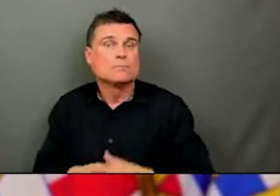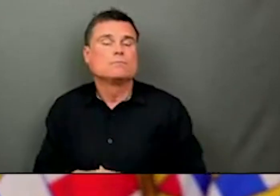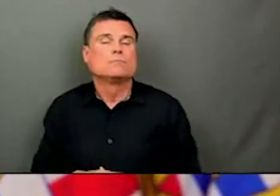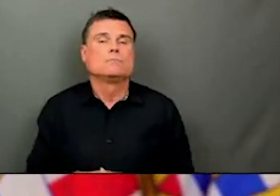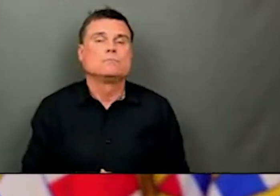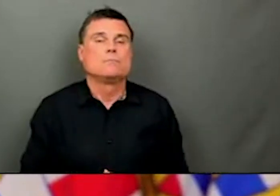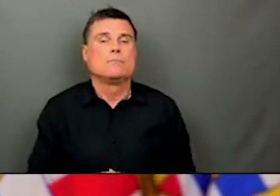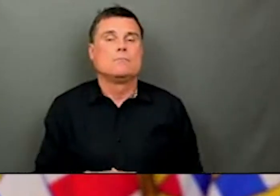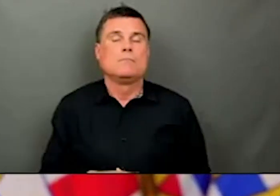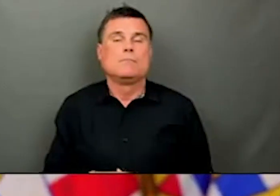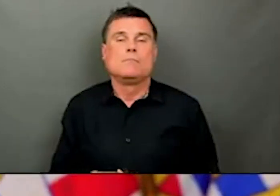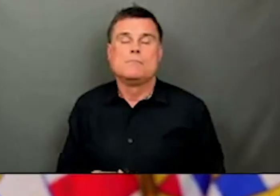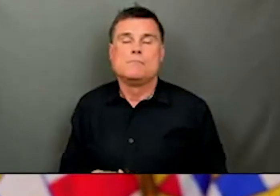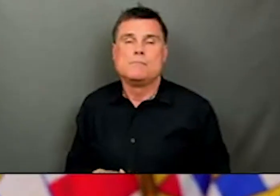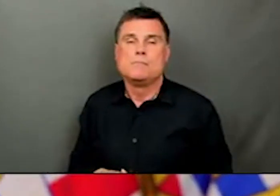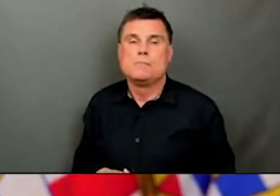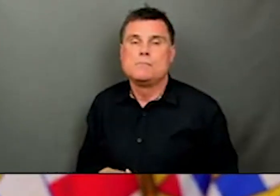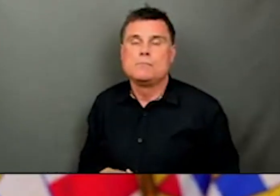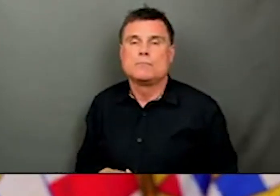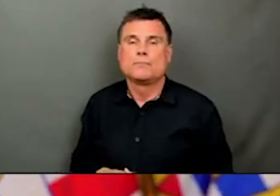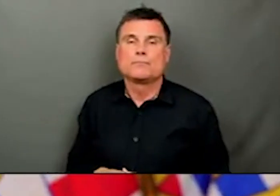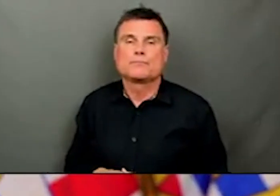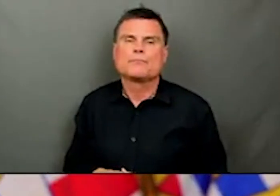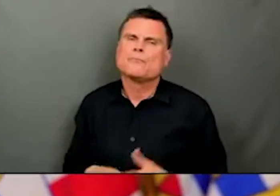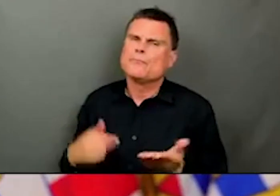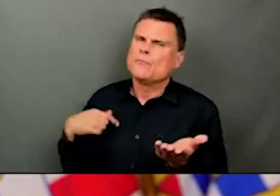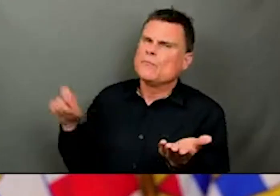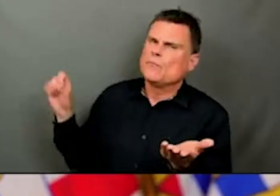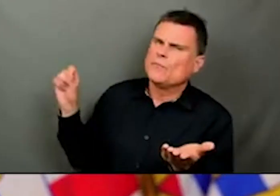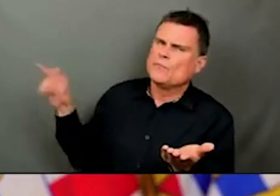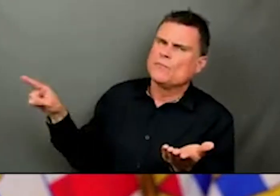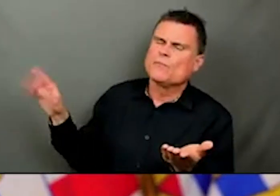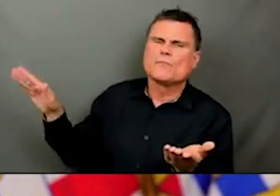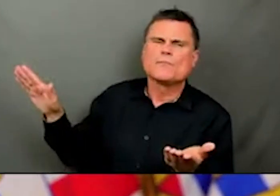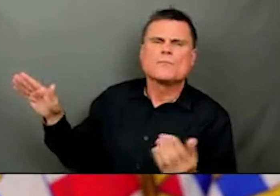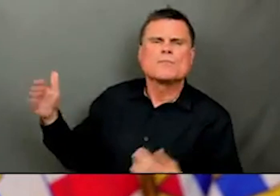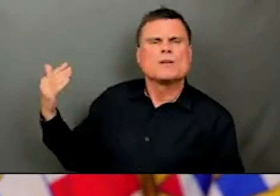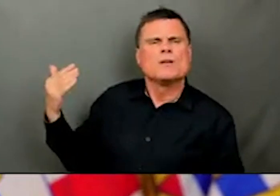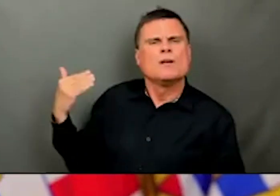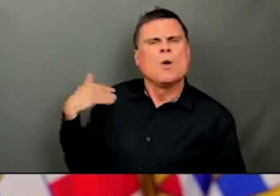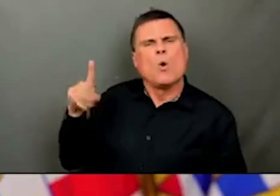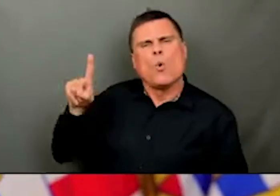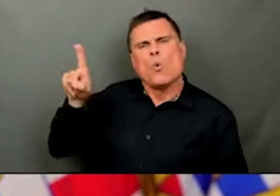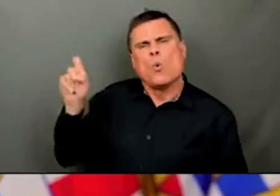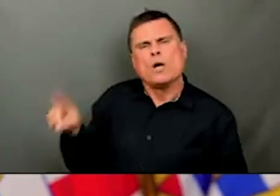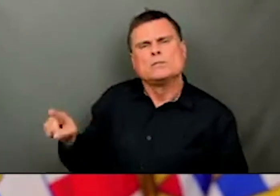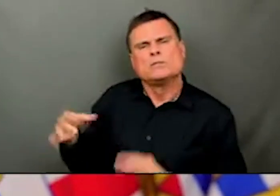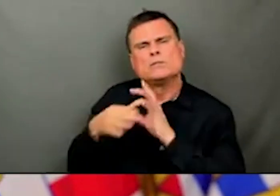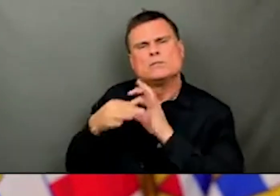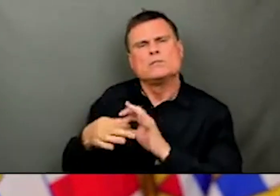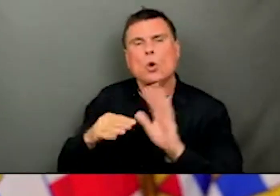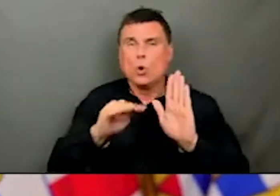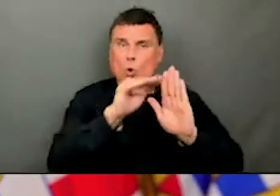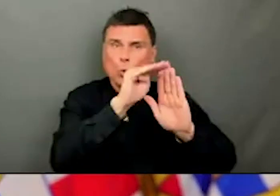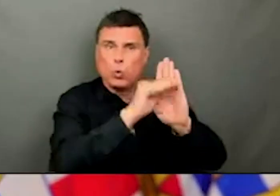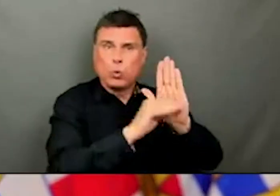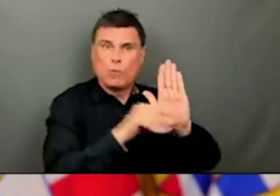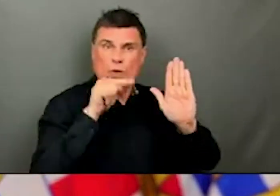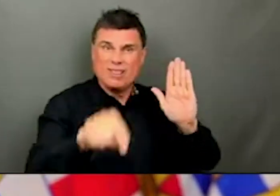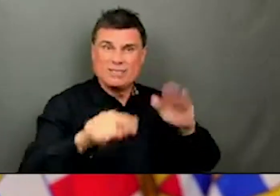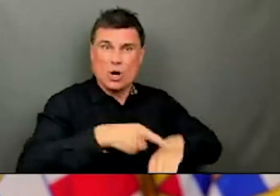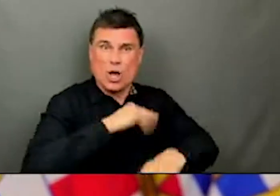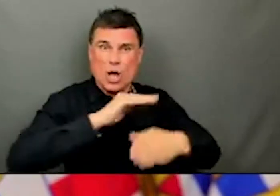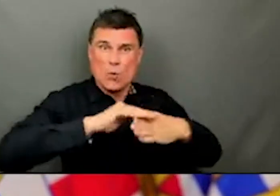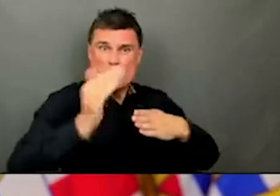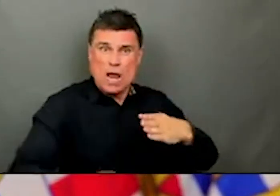ask about just following up on what Richard asked there in terms of enforcement. Will there be, I'm just unclear if we can